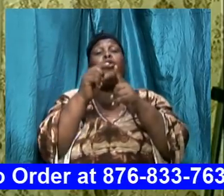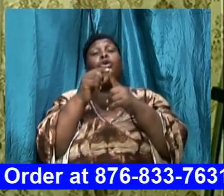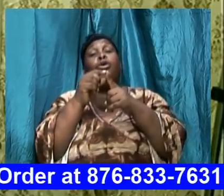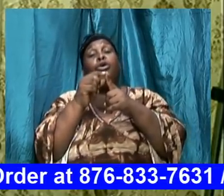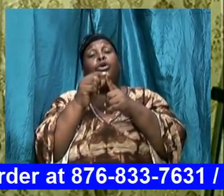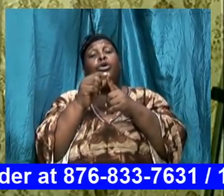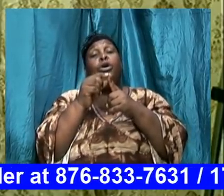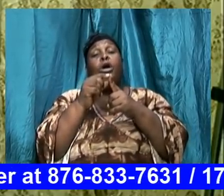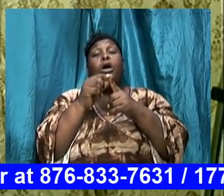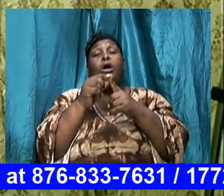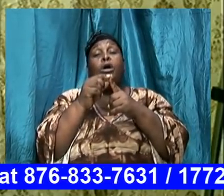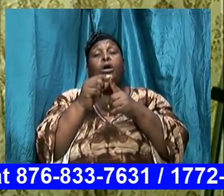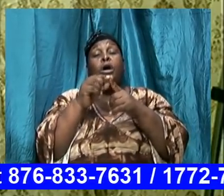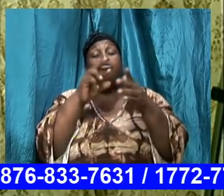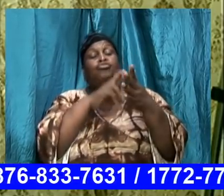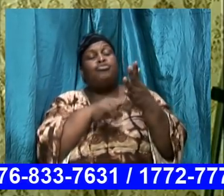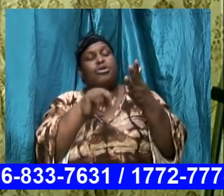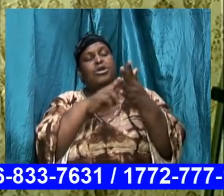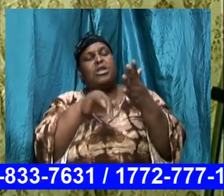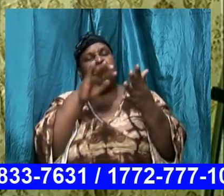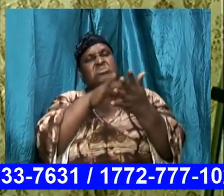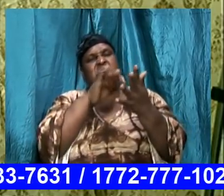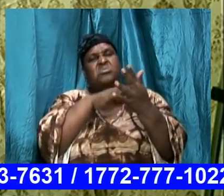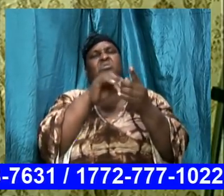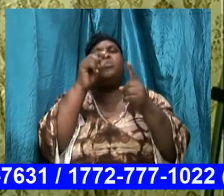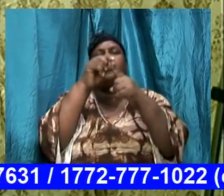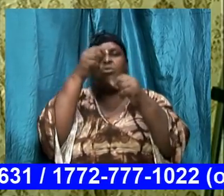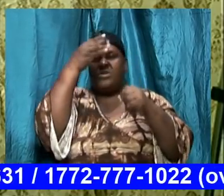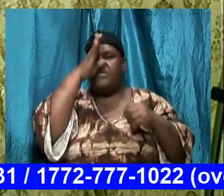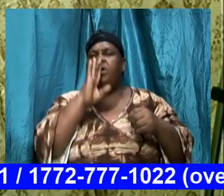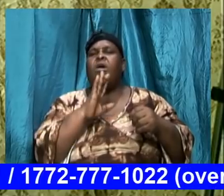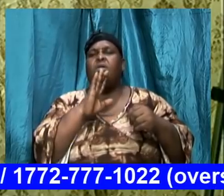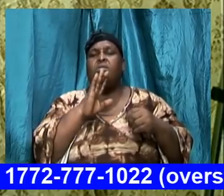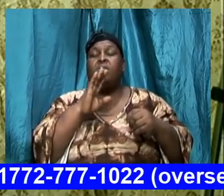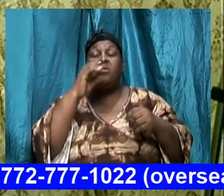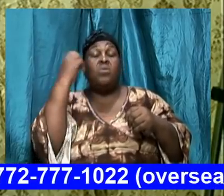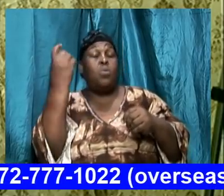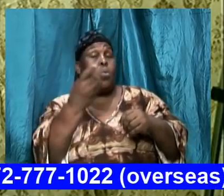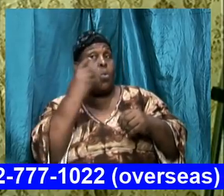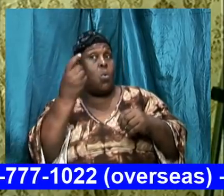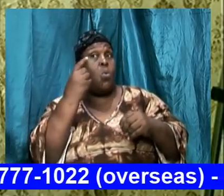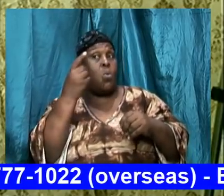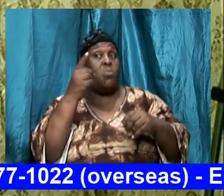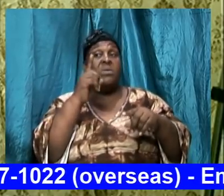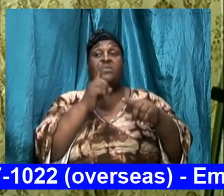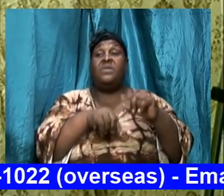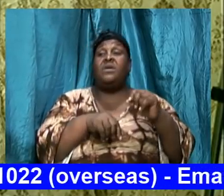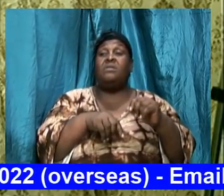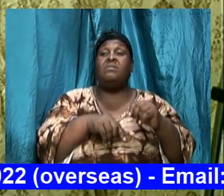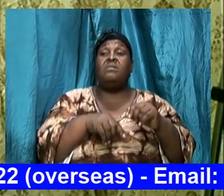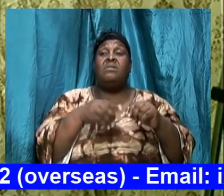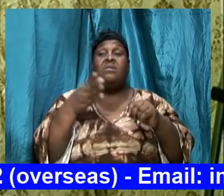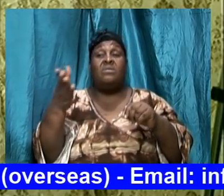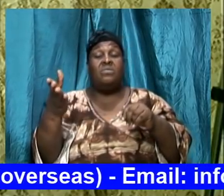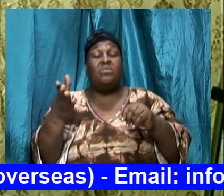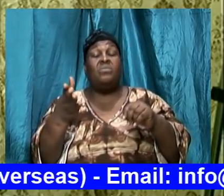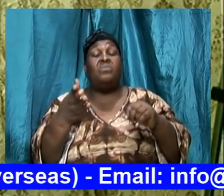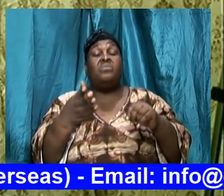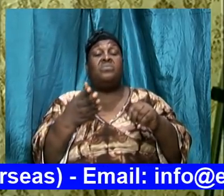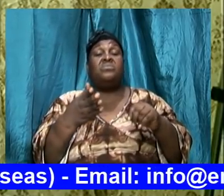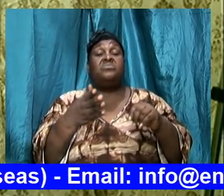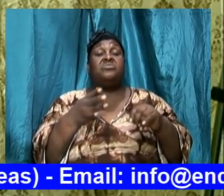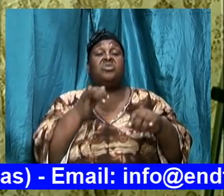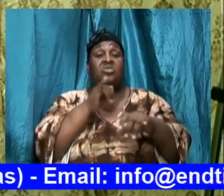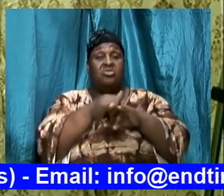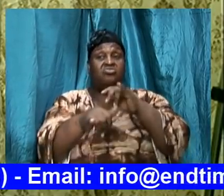walk in the word it is only then that those things are going to detach themselves from us of